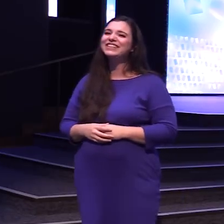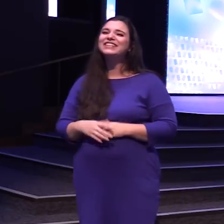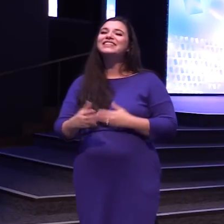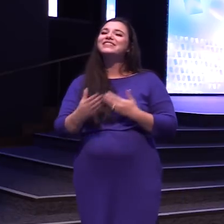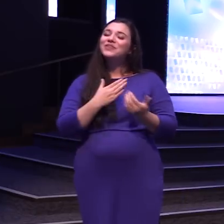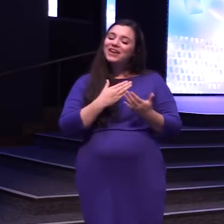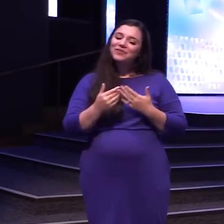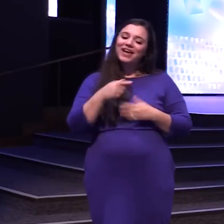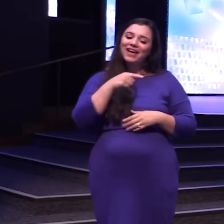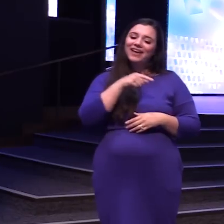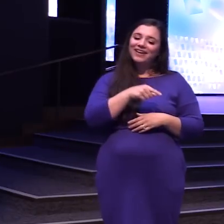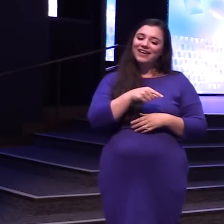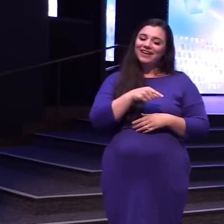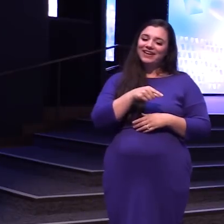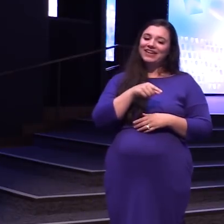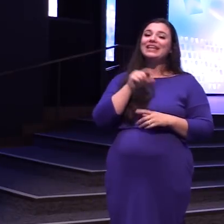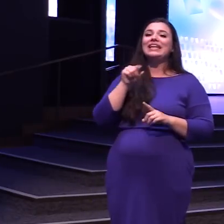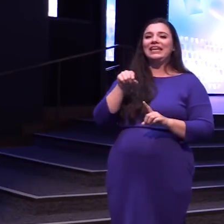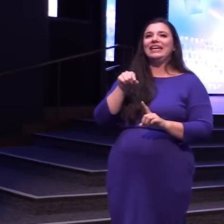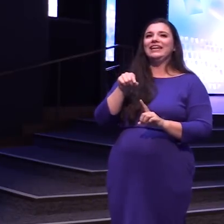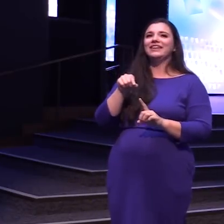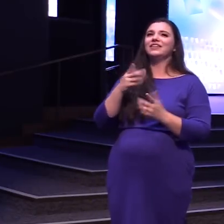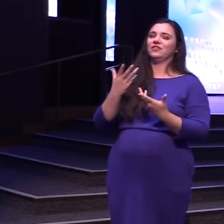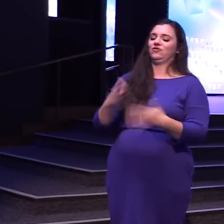He dispatched The rooster